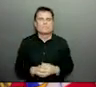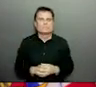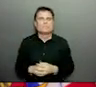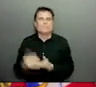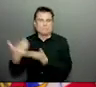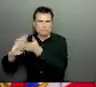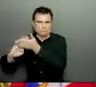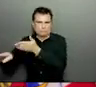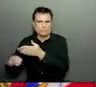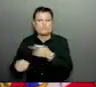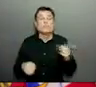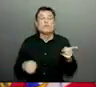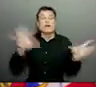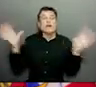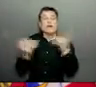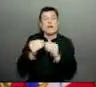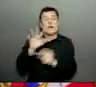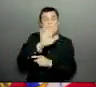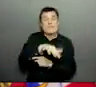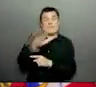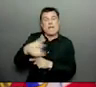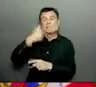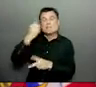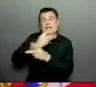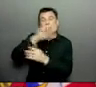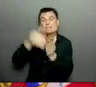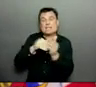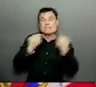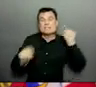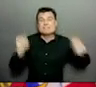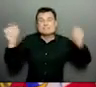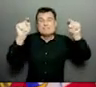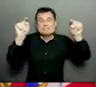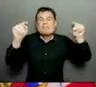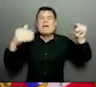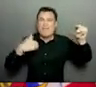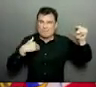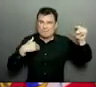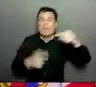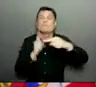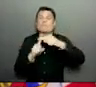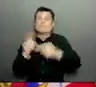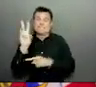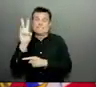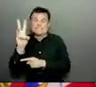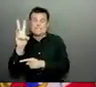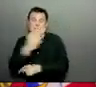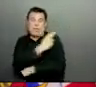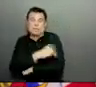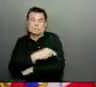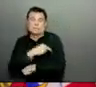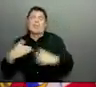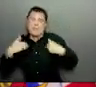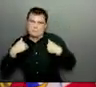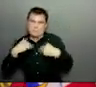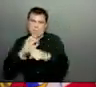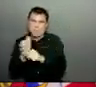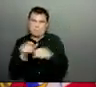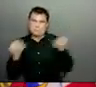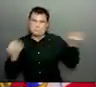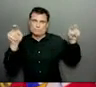And we currently still have 1,424 residents and 792 staff